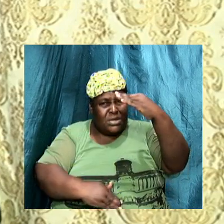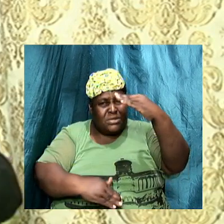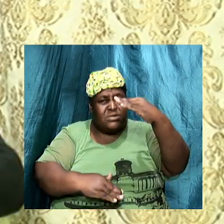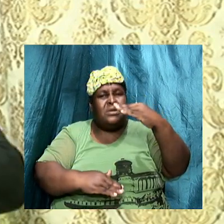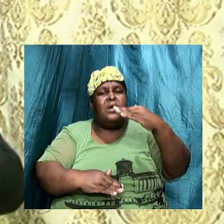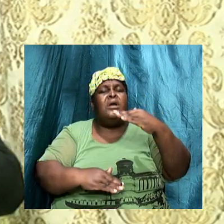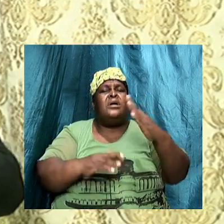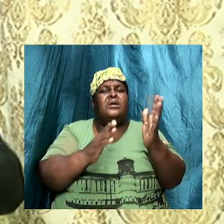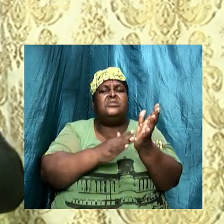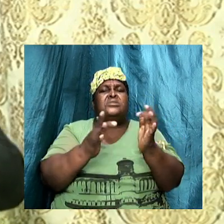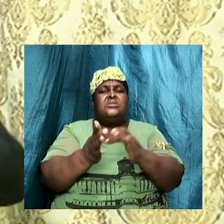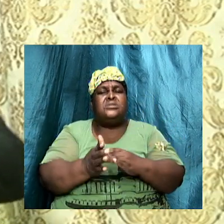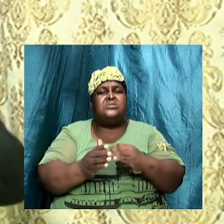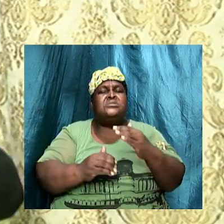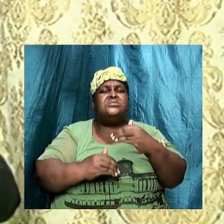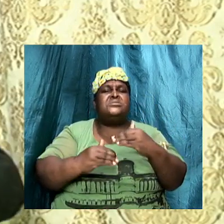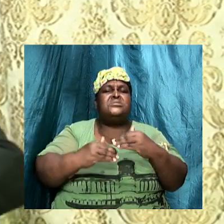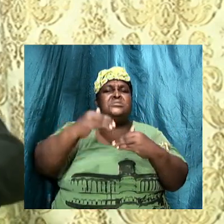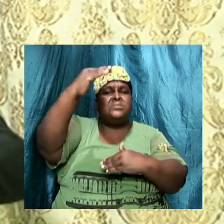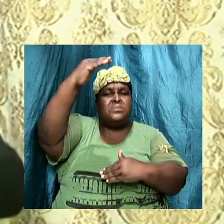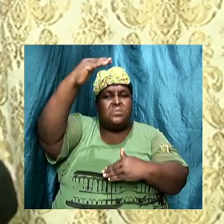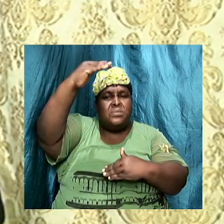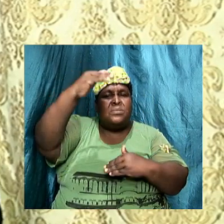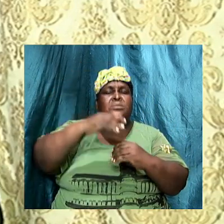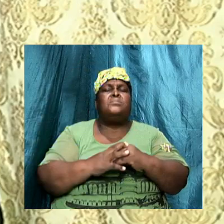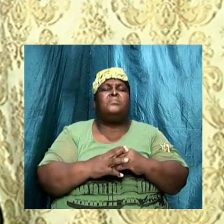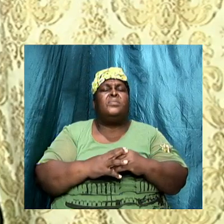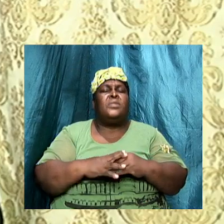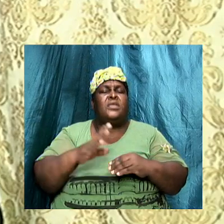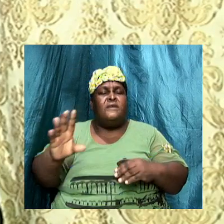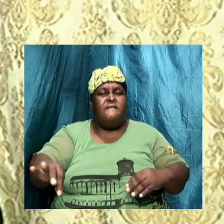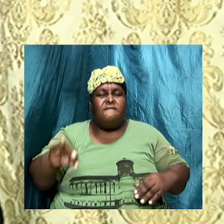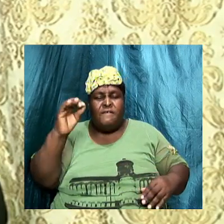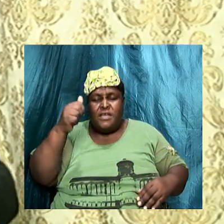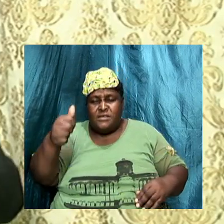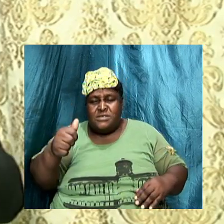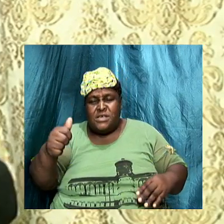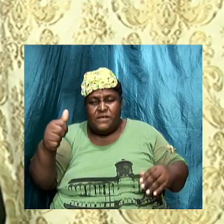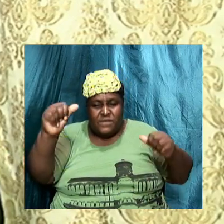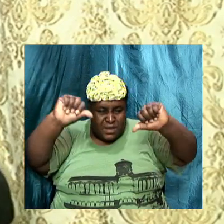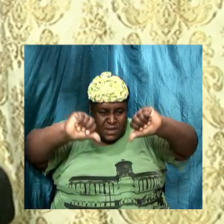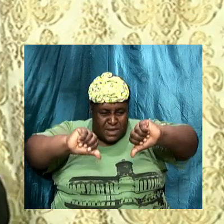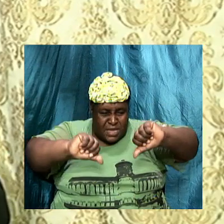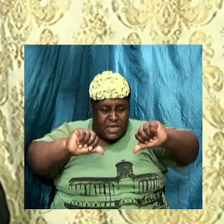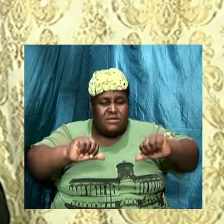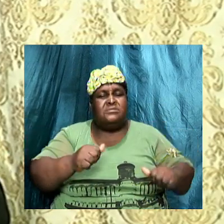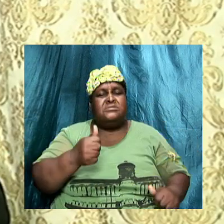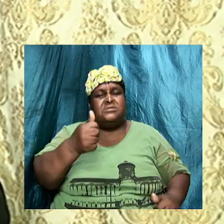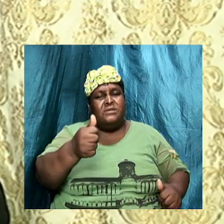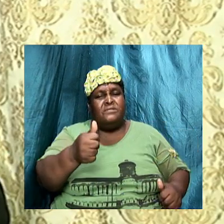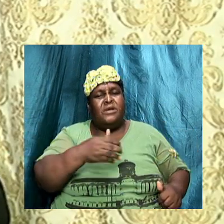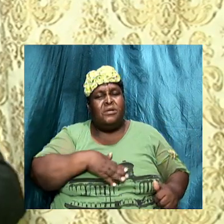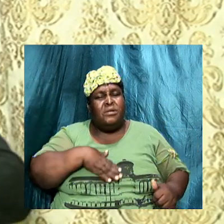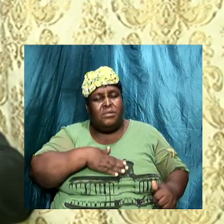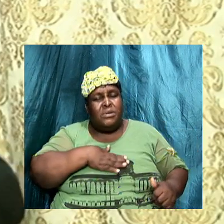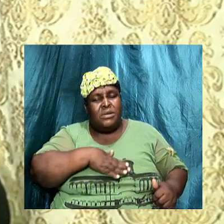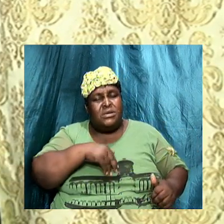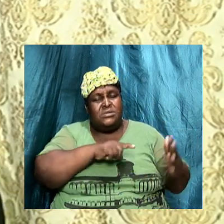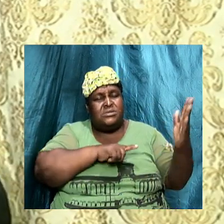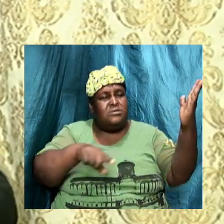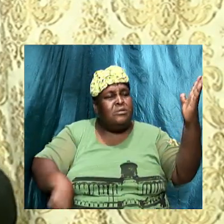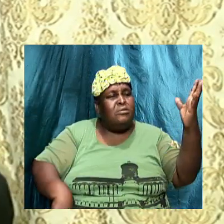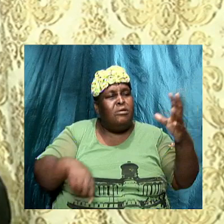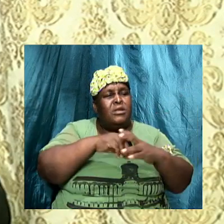you. And if we find ourselves denying ourselves and pleasing the Lord in our